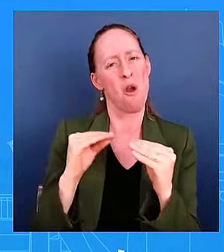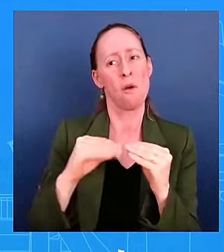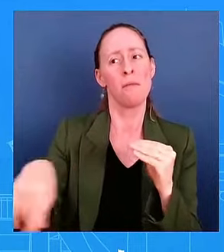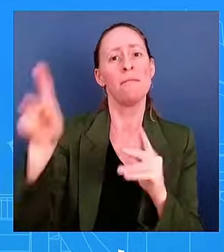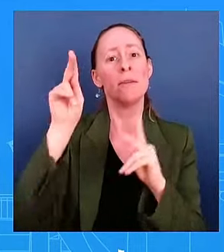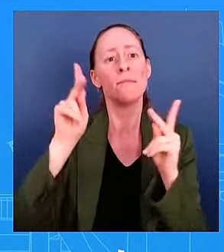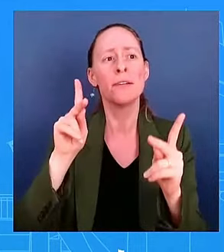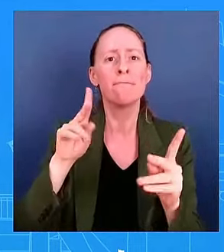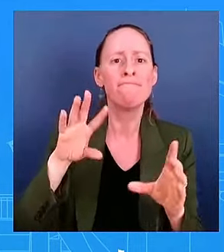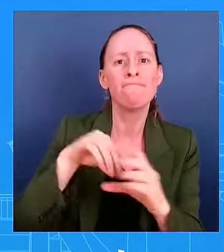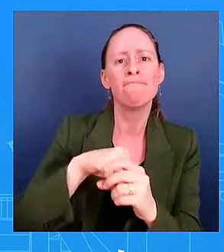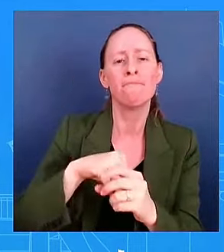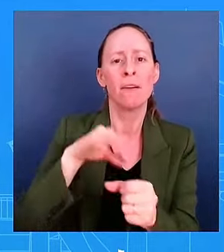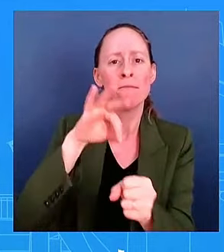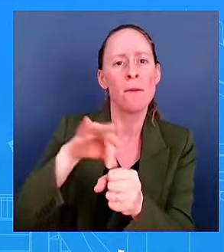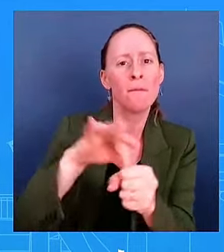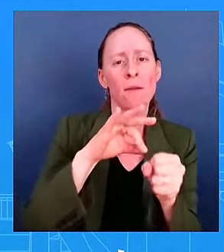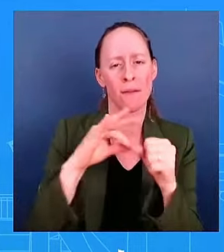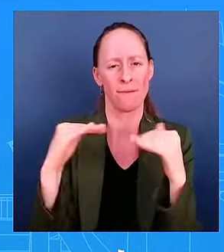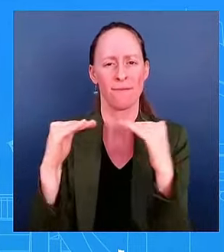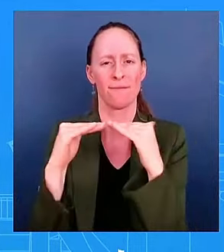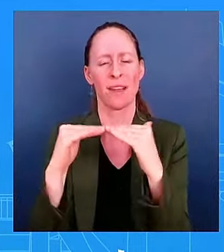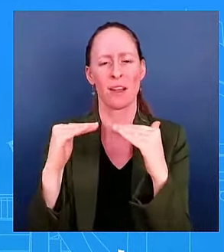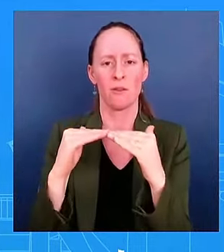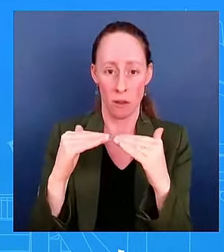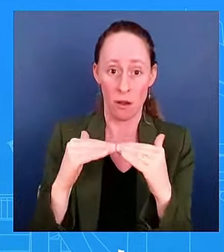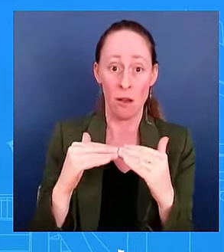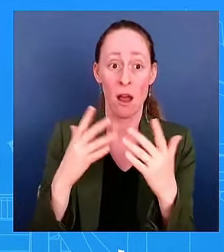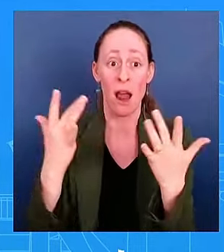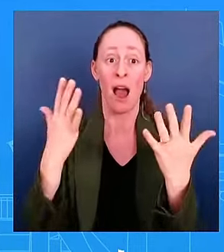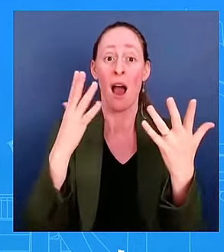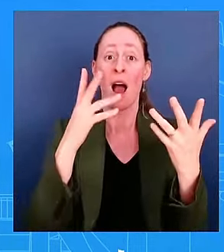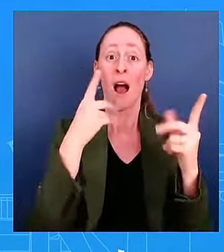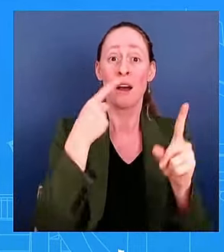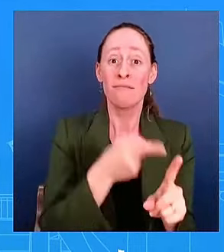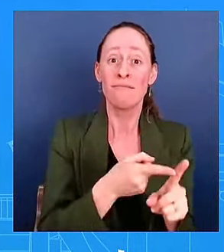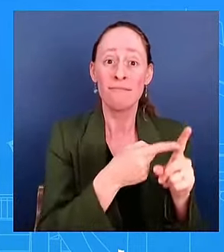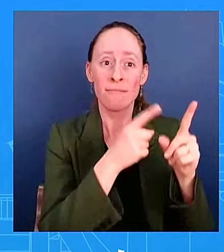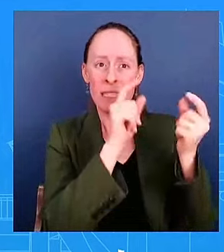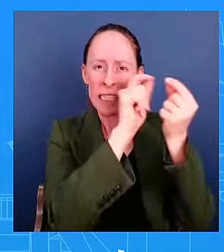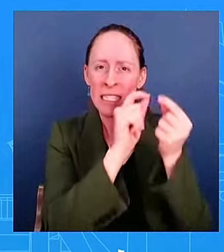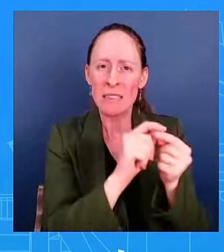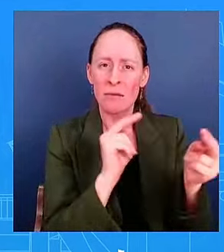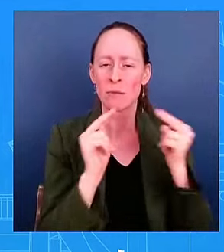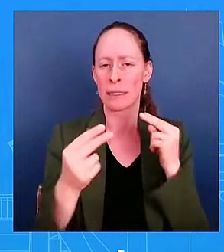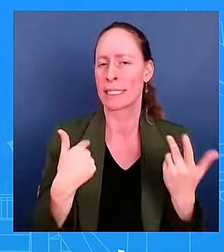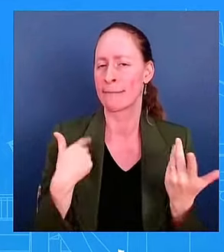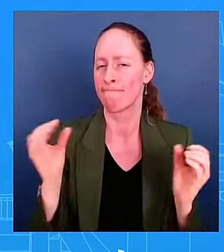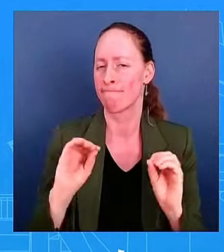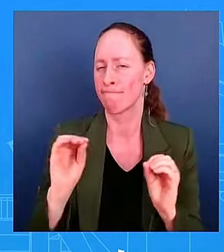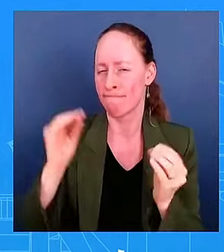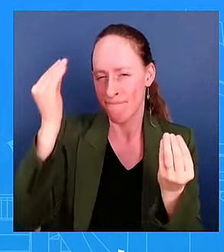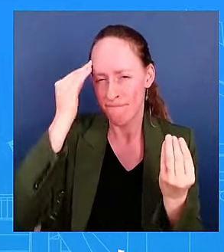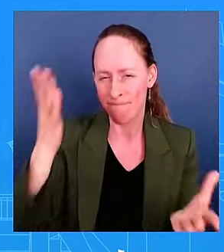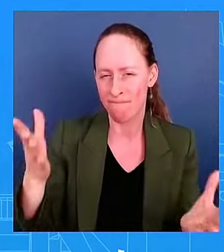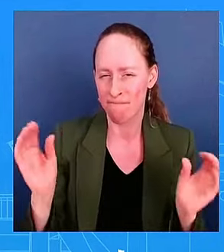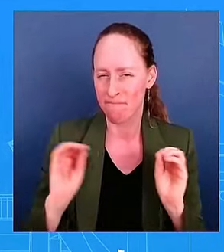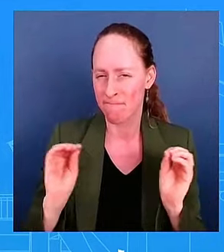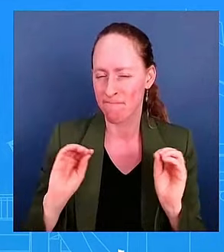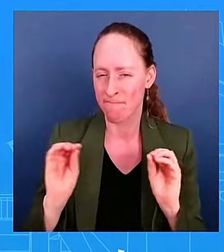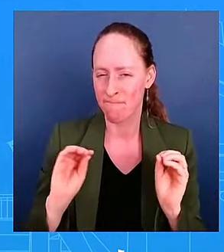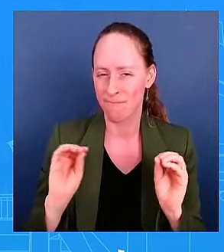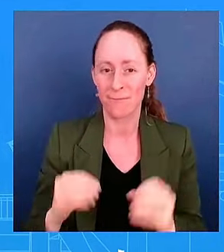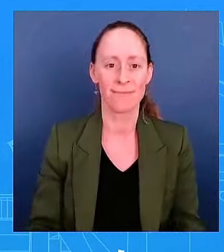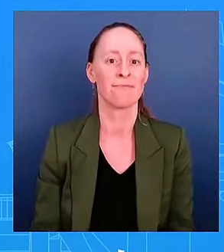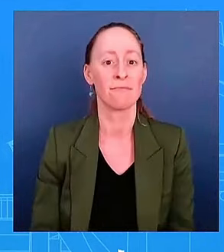Any specific details about that, I don't have any to share about the diplomatic engagement. But we certainly welcome it in good